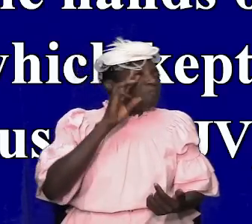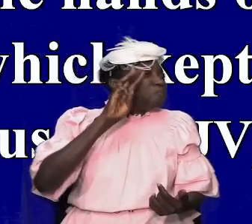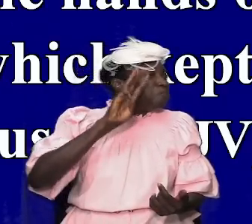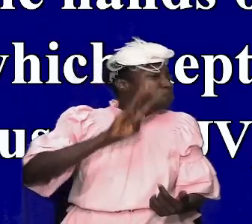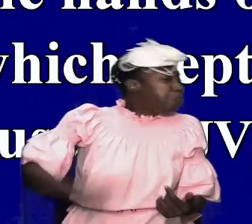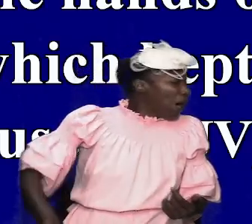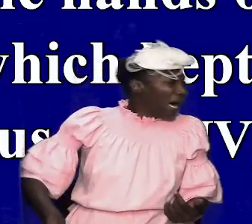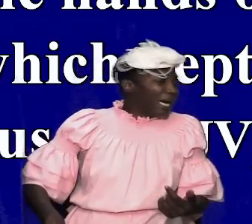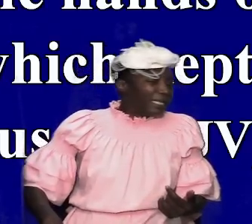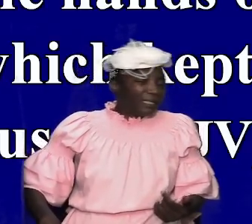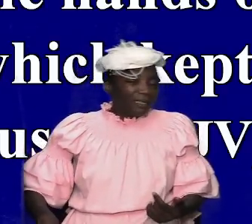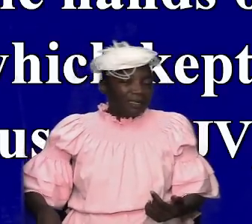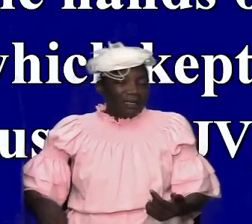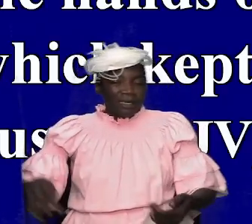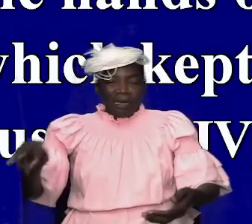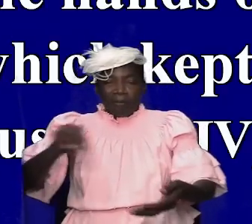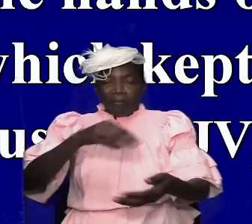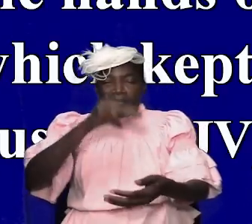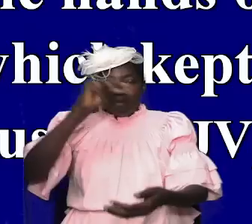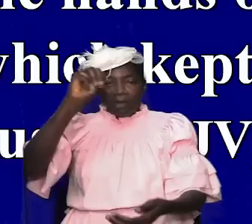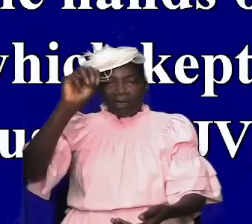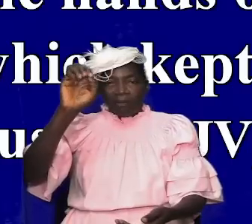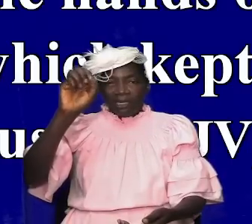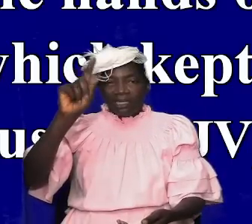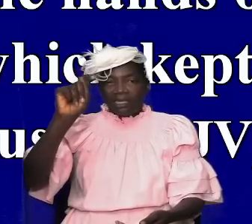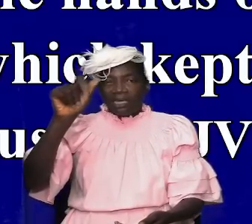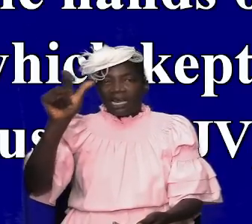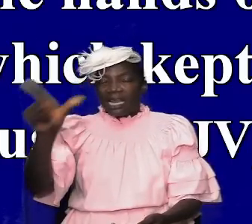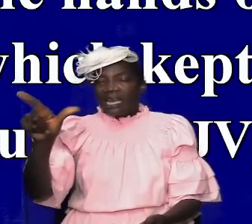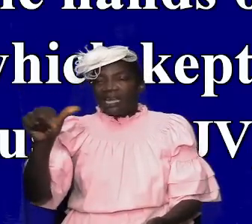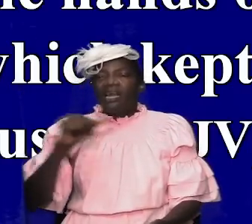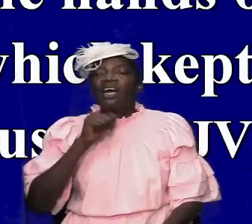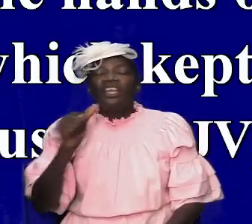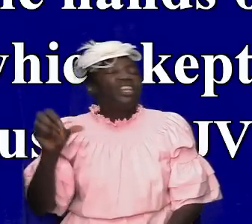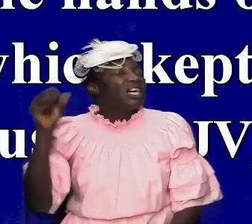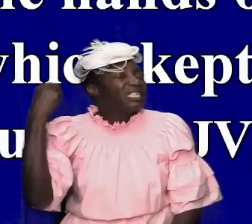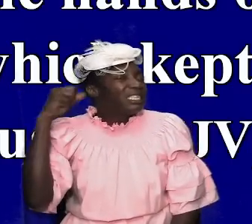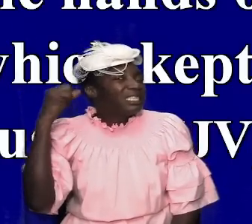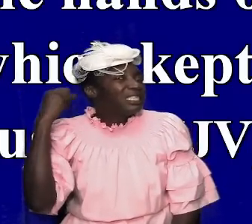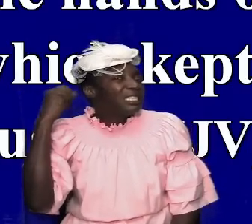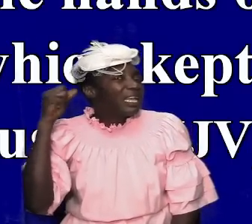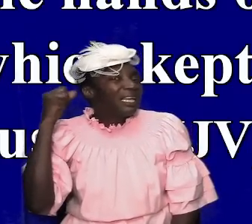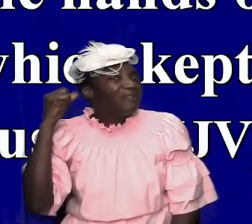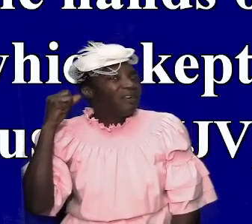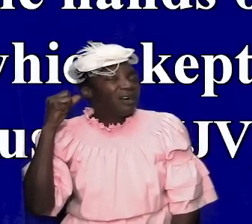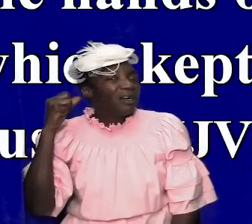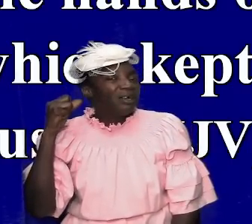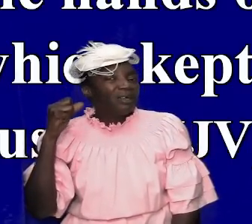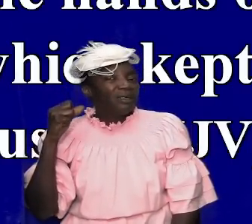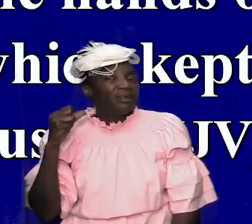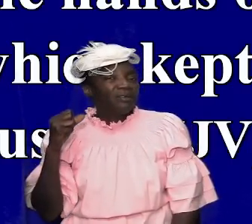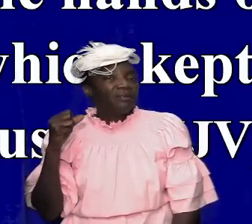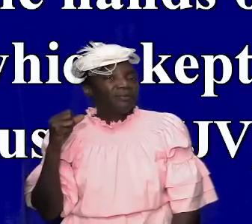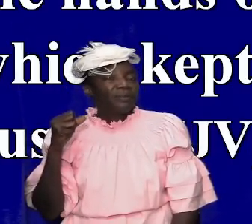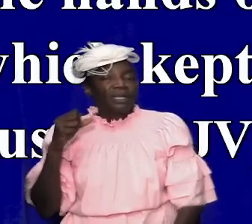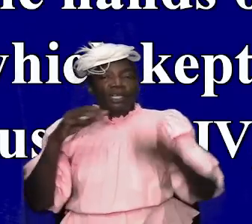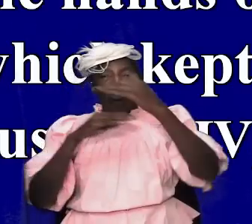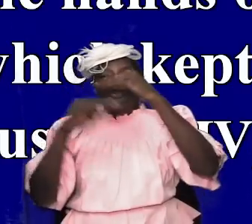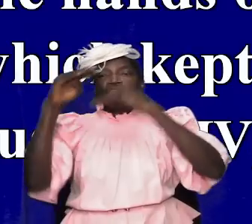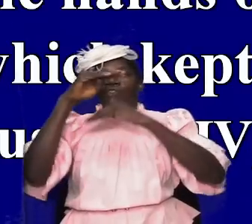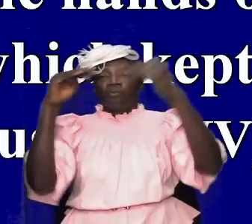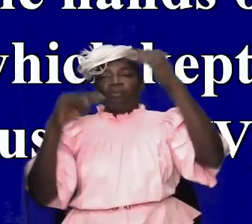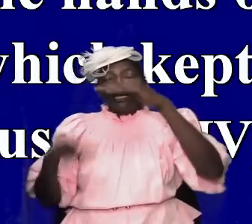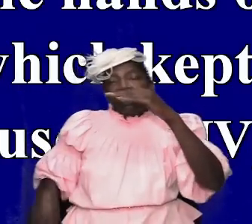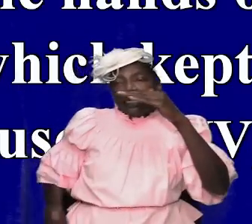gold was no longer there not even silver in sufficient quantity to build the